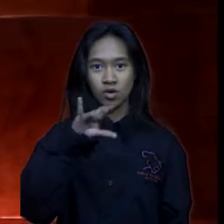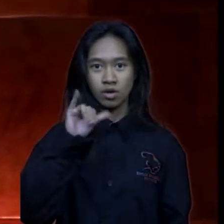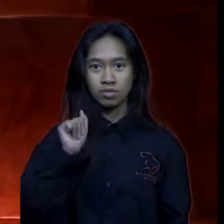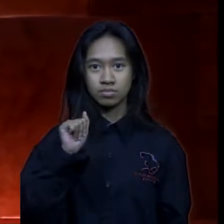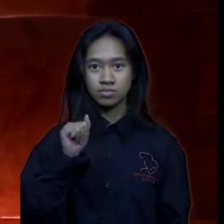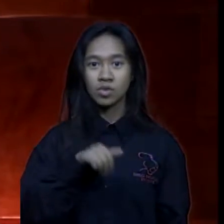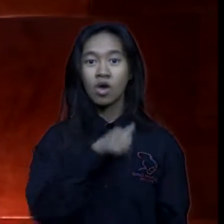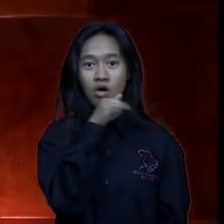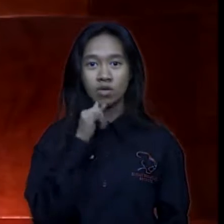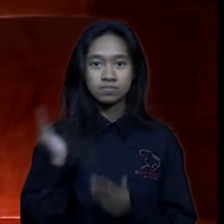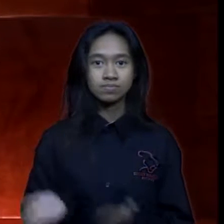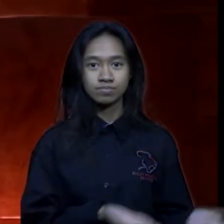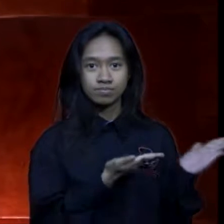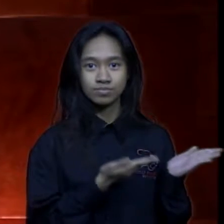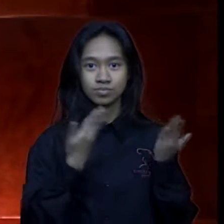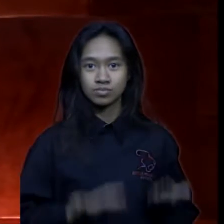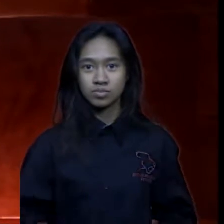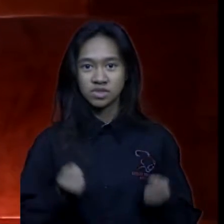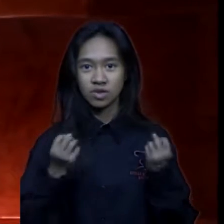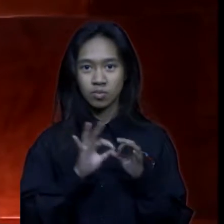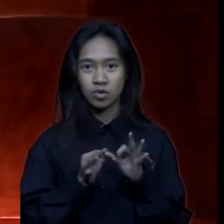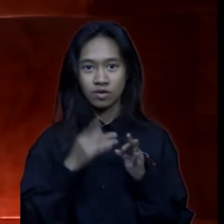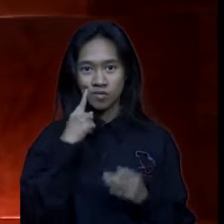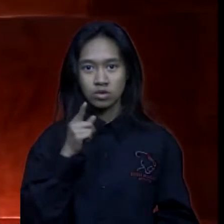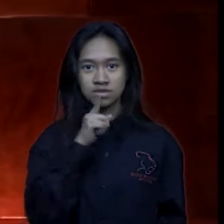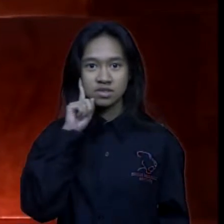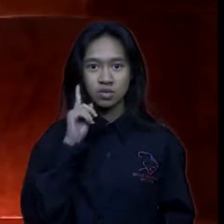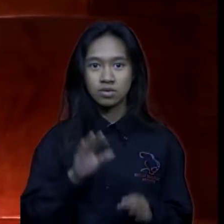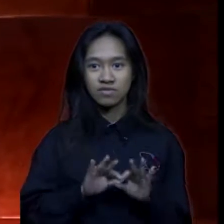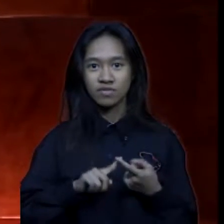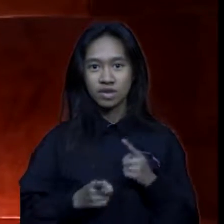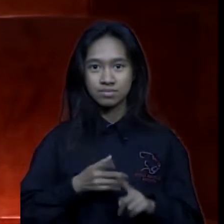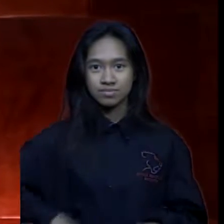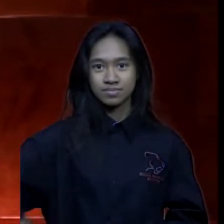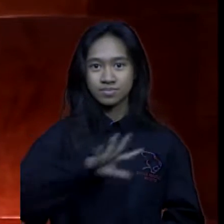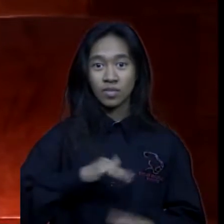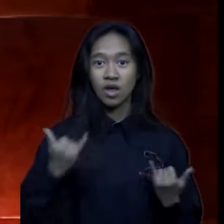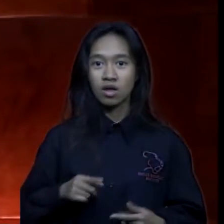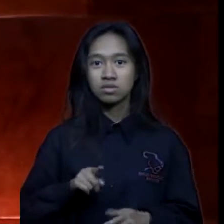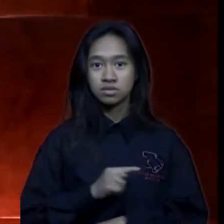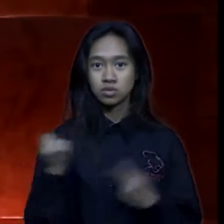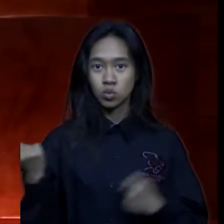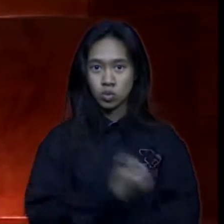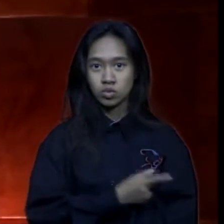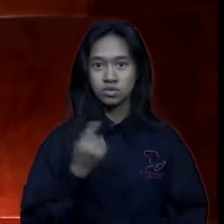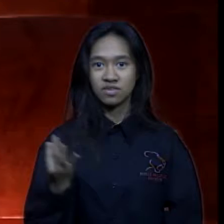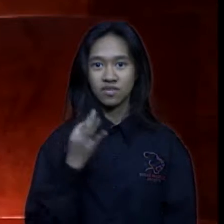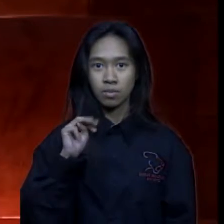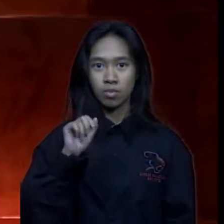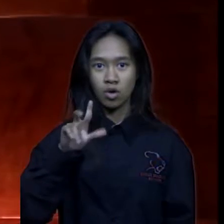and Audrey Panetta is providing signing for our deaf friends today is Friday March 31st